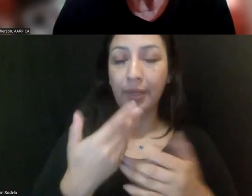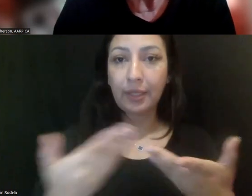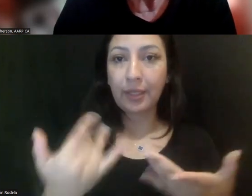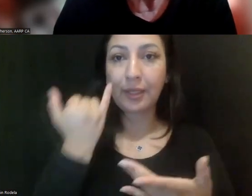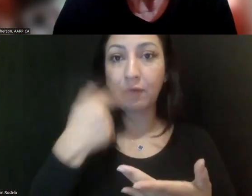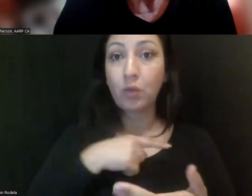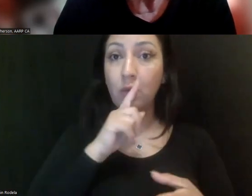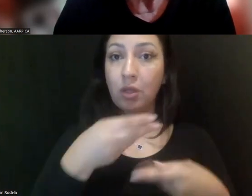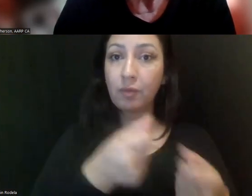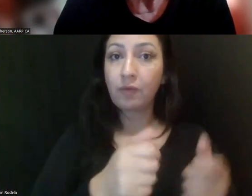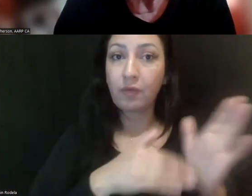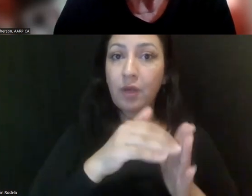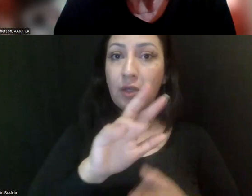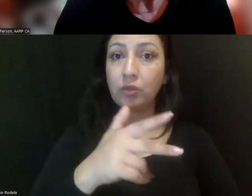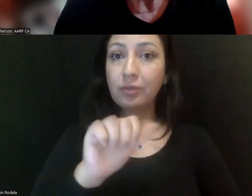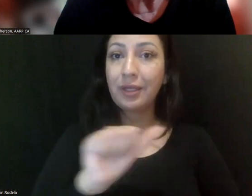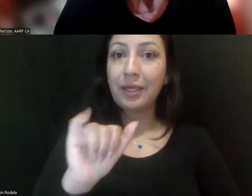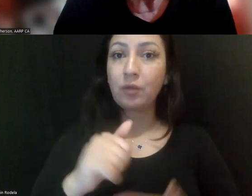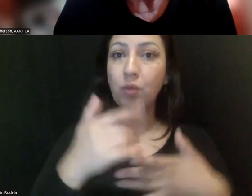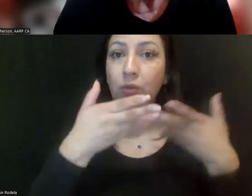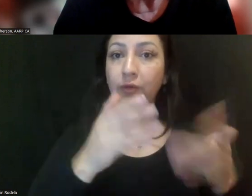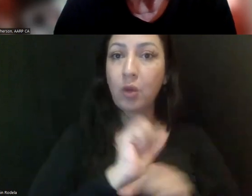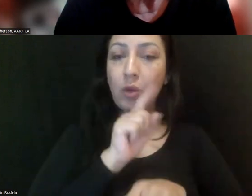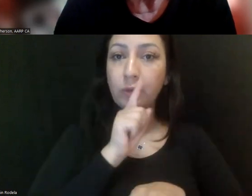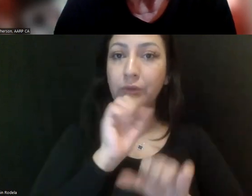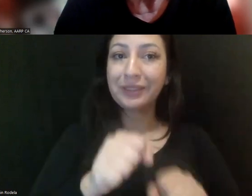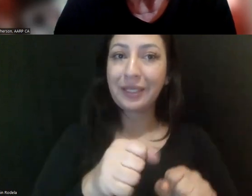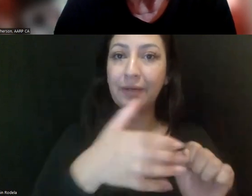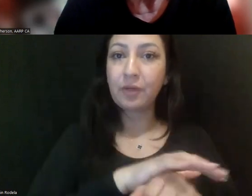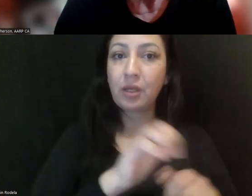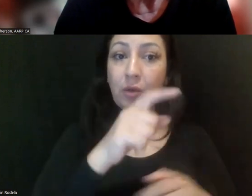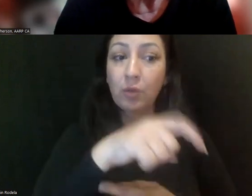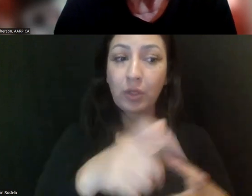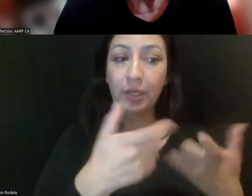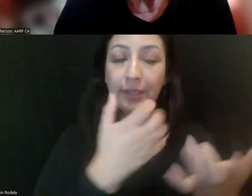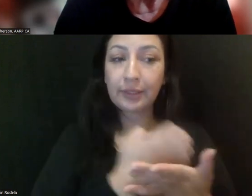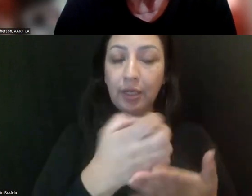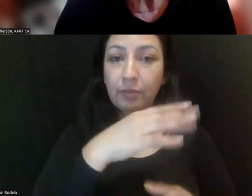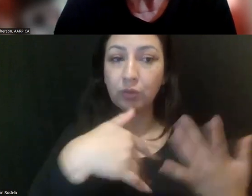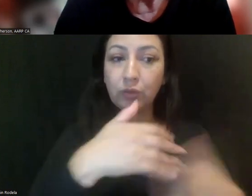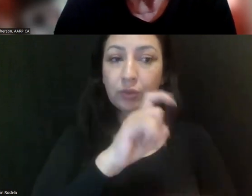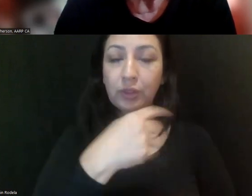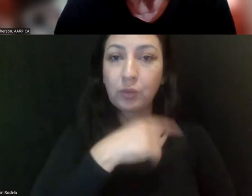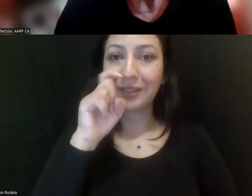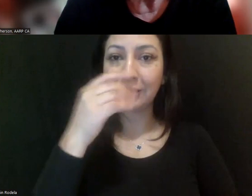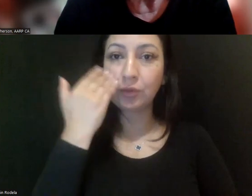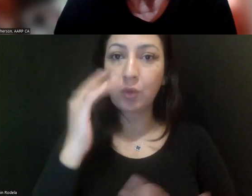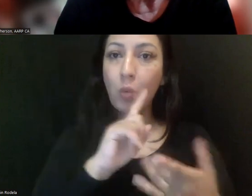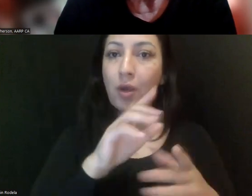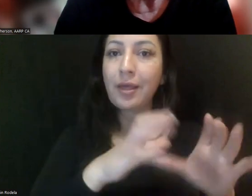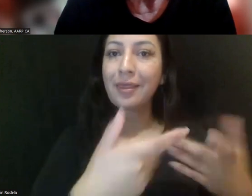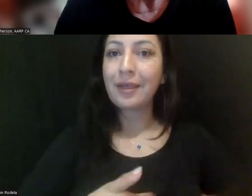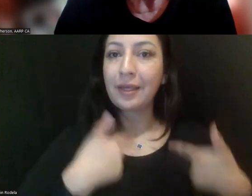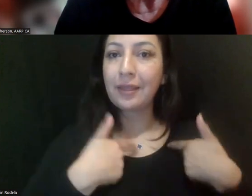that truly meets people with the greatest economic and social need, we need to know where they reside and who they are.